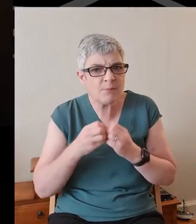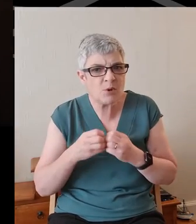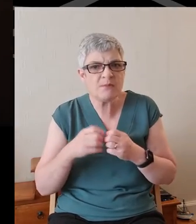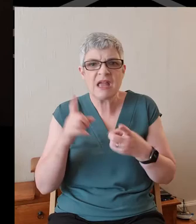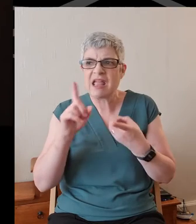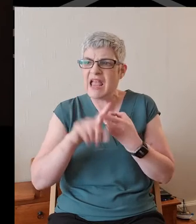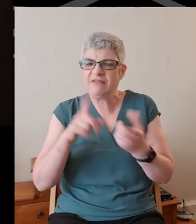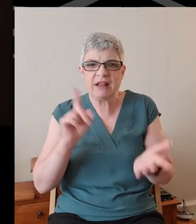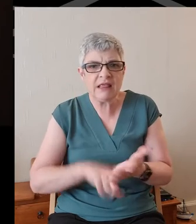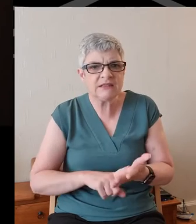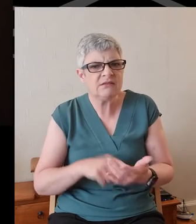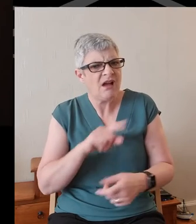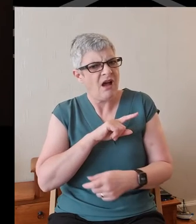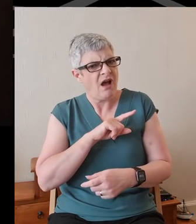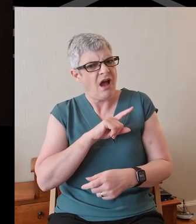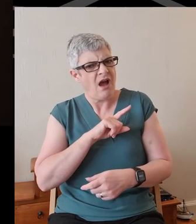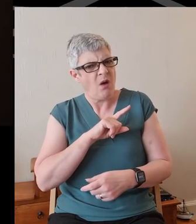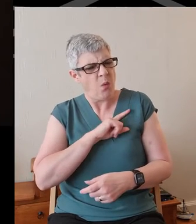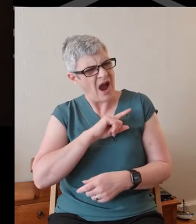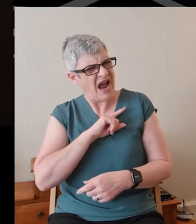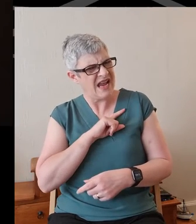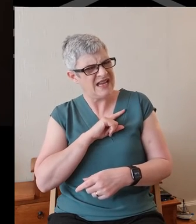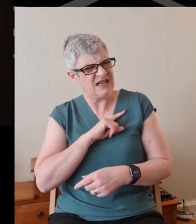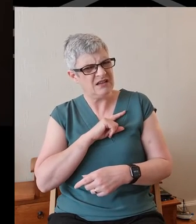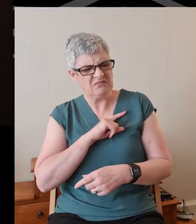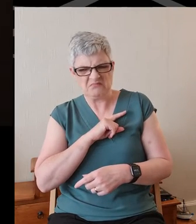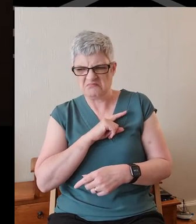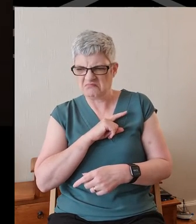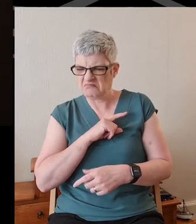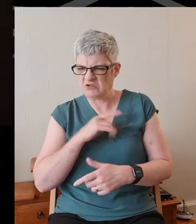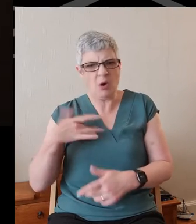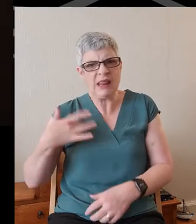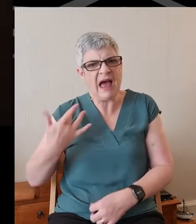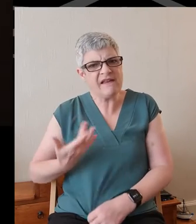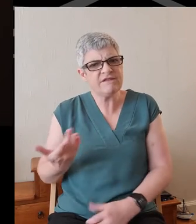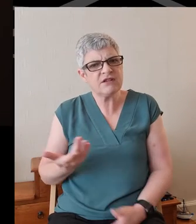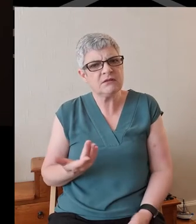so on. How come none of them have survived?